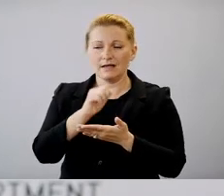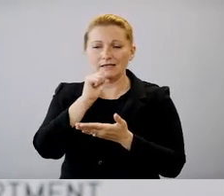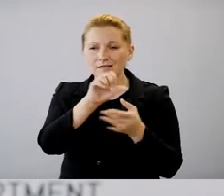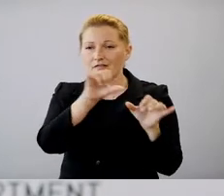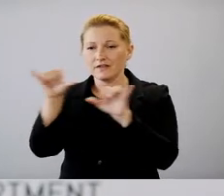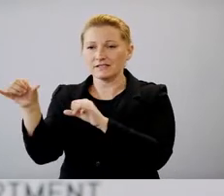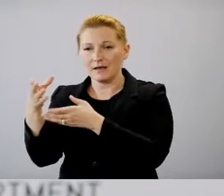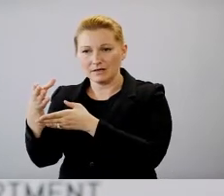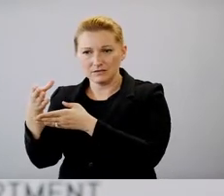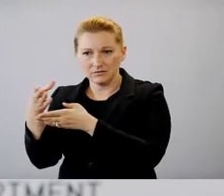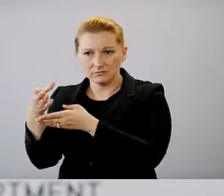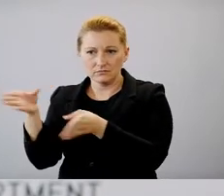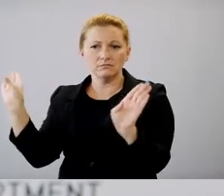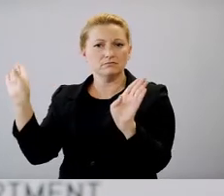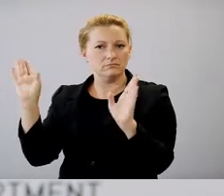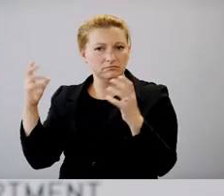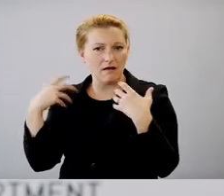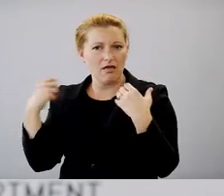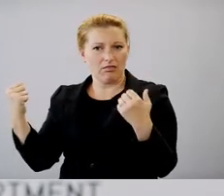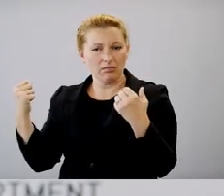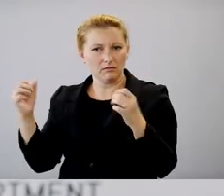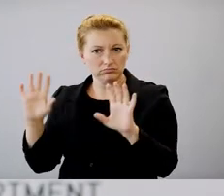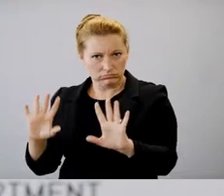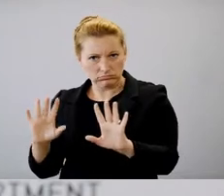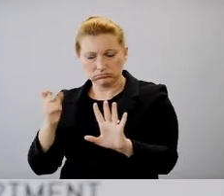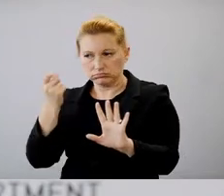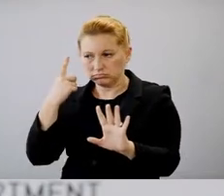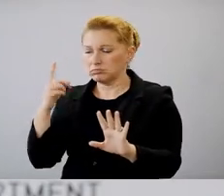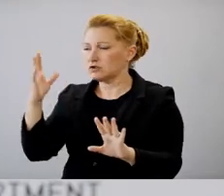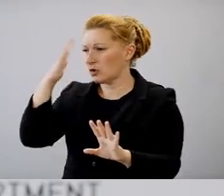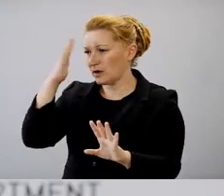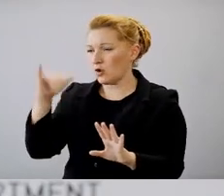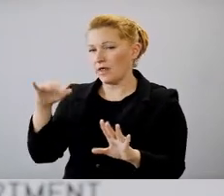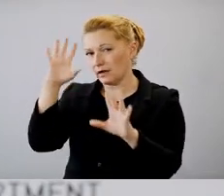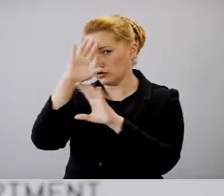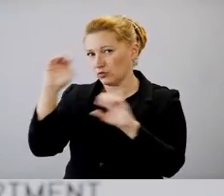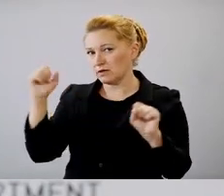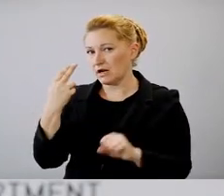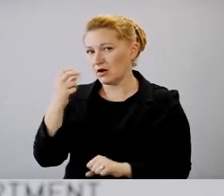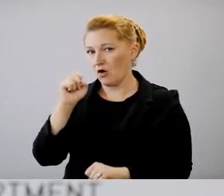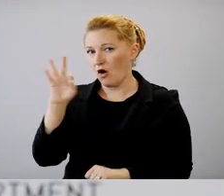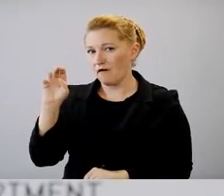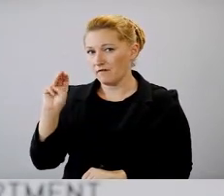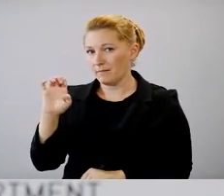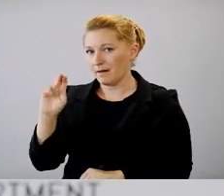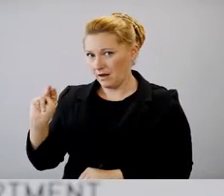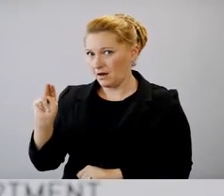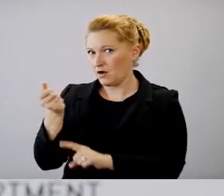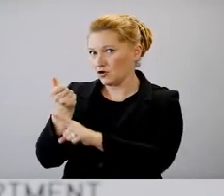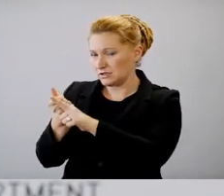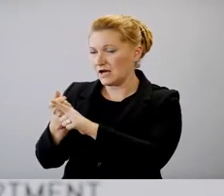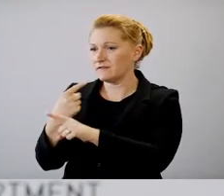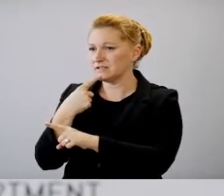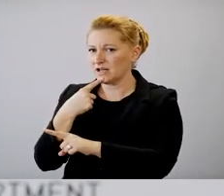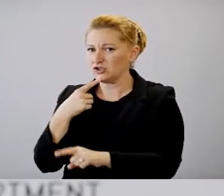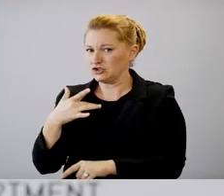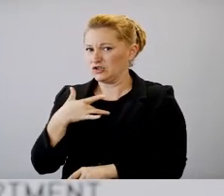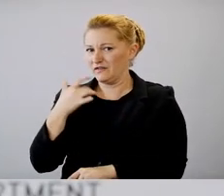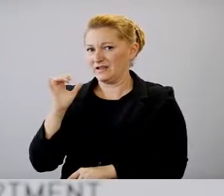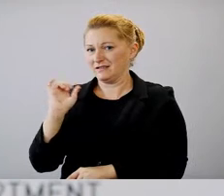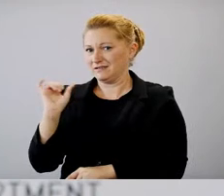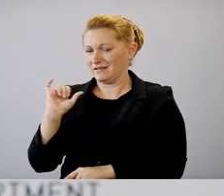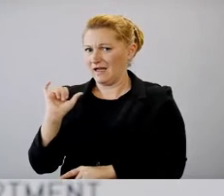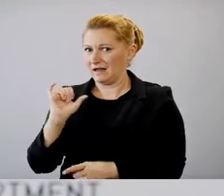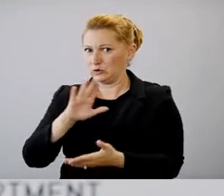as general public health guidelines. Um, so I know, you know, superintendent Kathy Hoffman has herself said that, um, she feels like schools are being